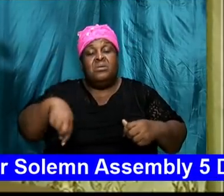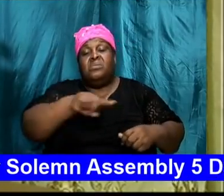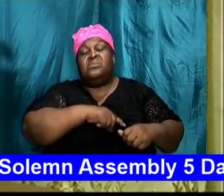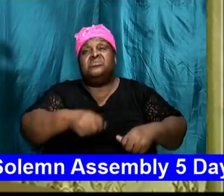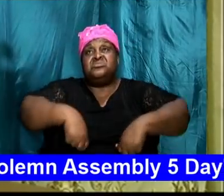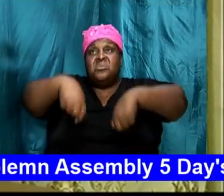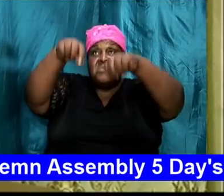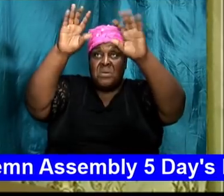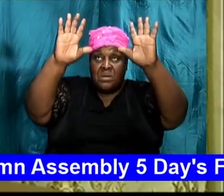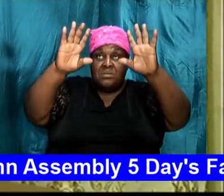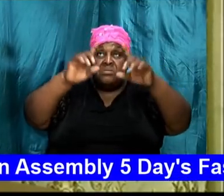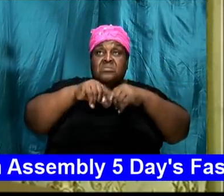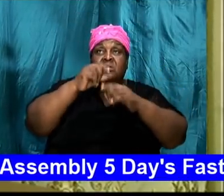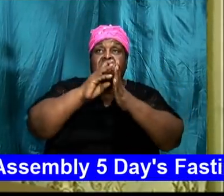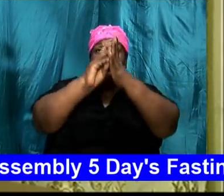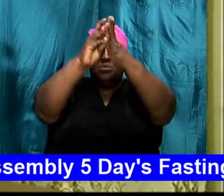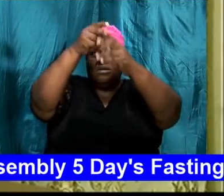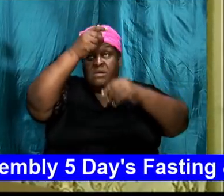Amen, somebody?